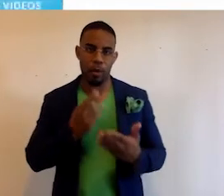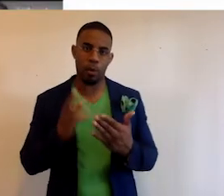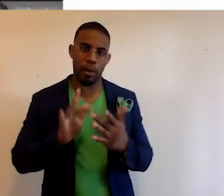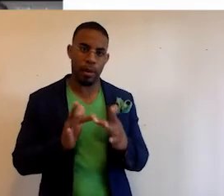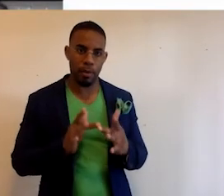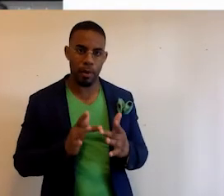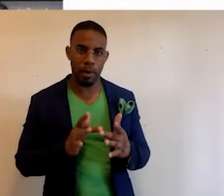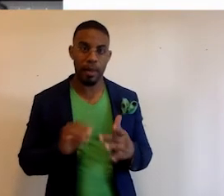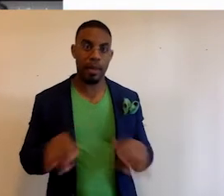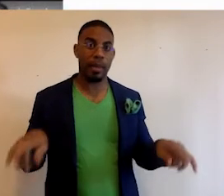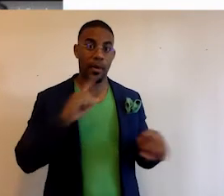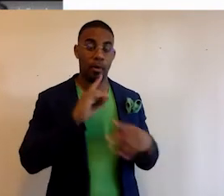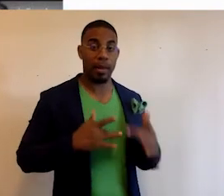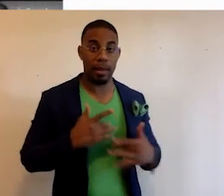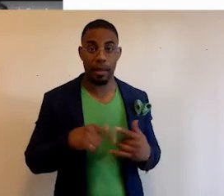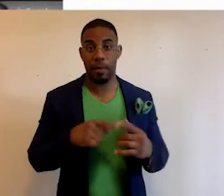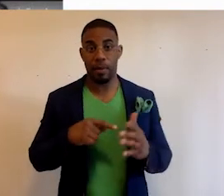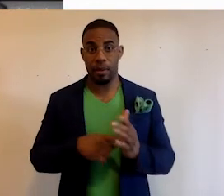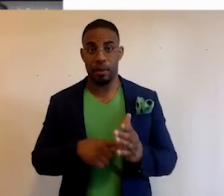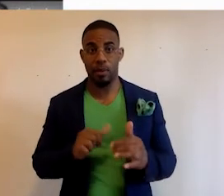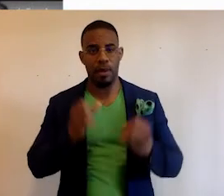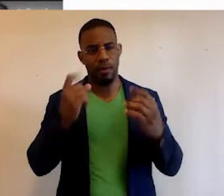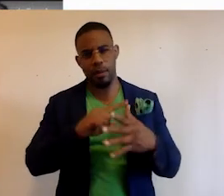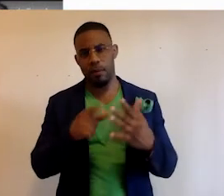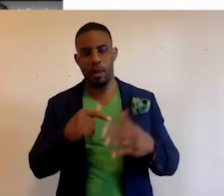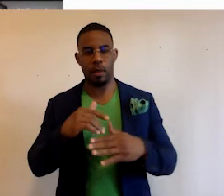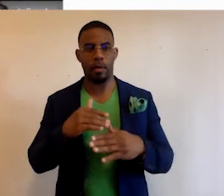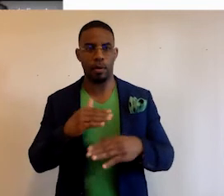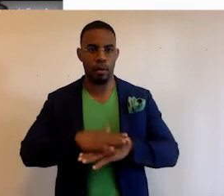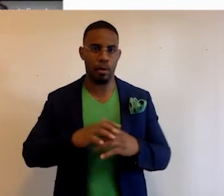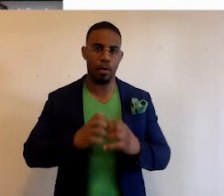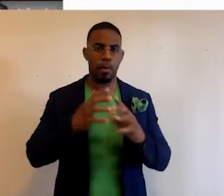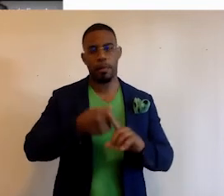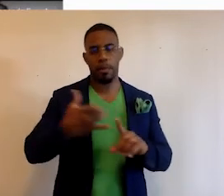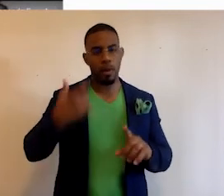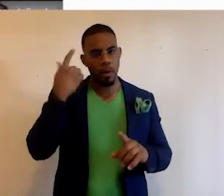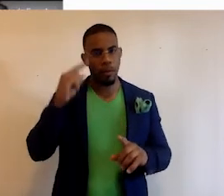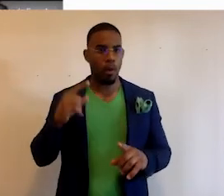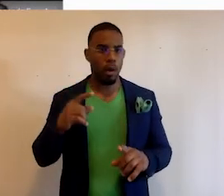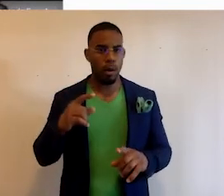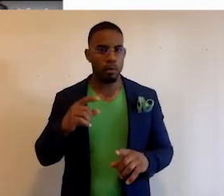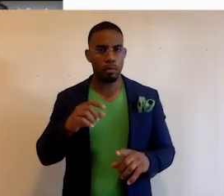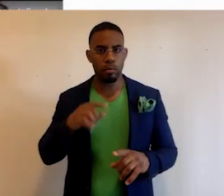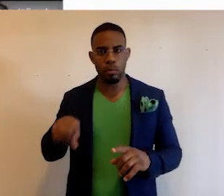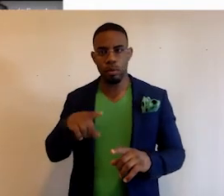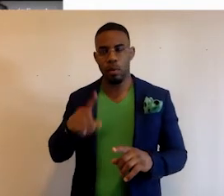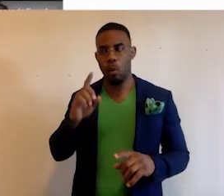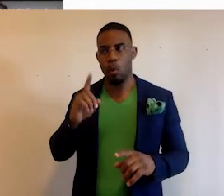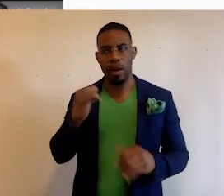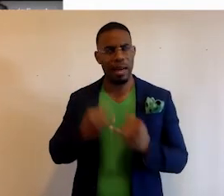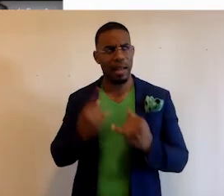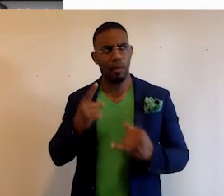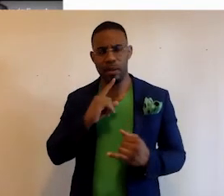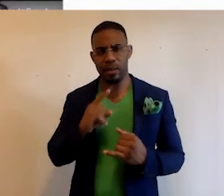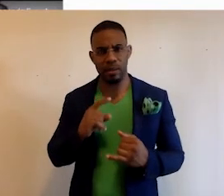Network. And they are really excited about this. We have a number of other platforms we're building out for them. The last